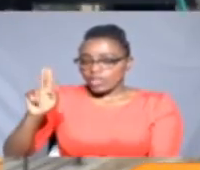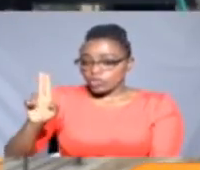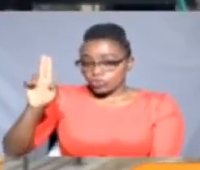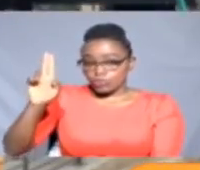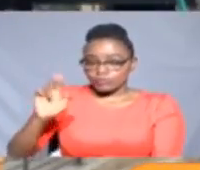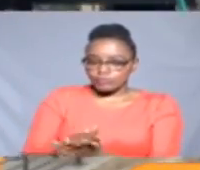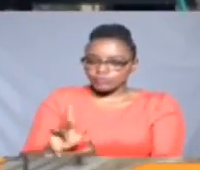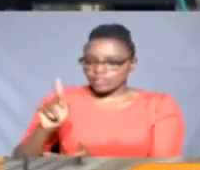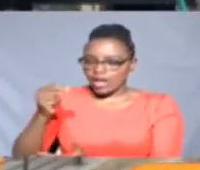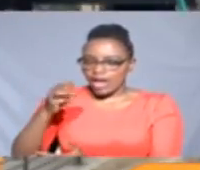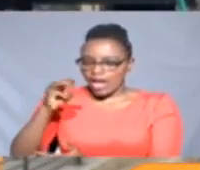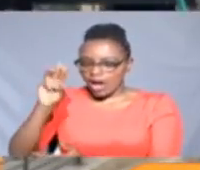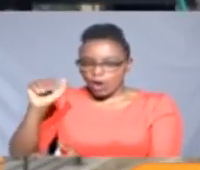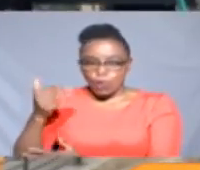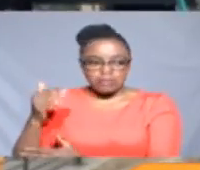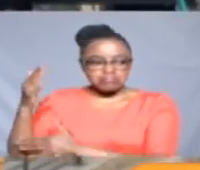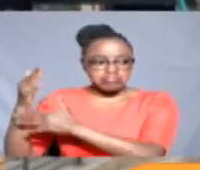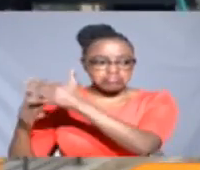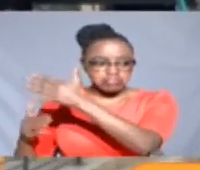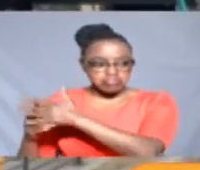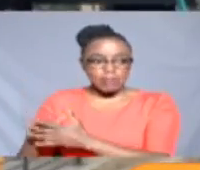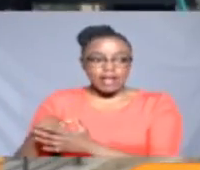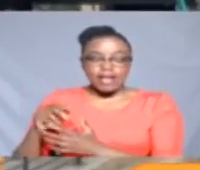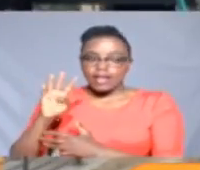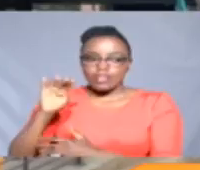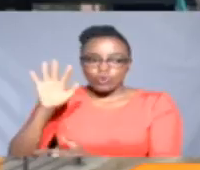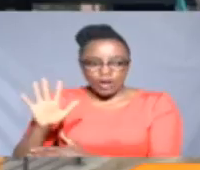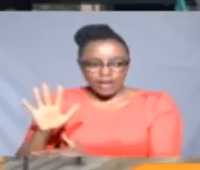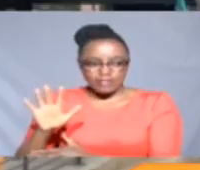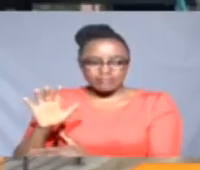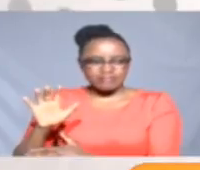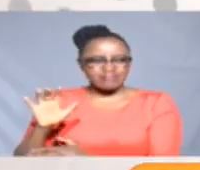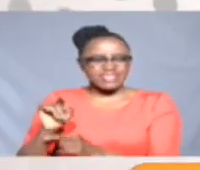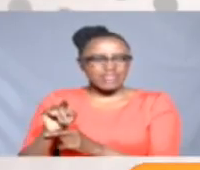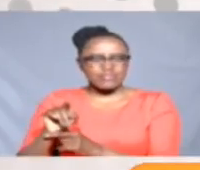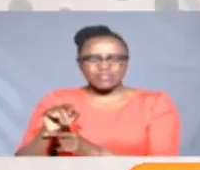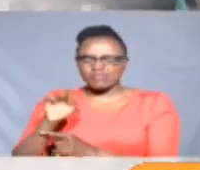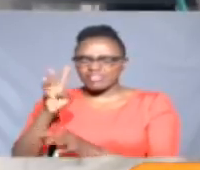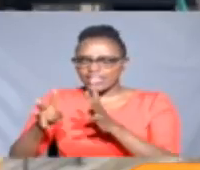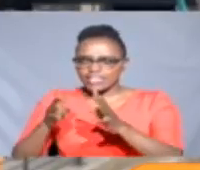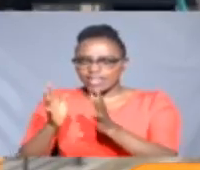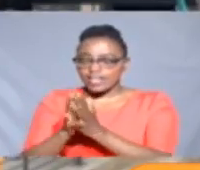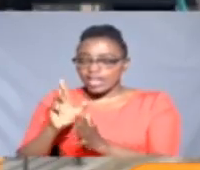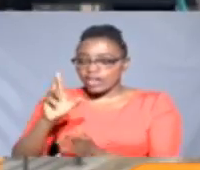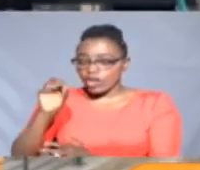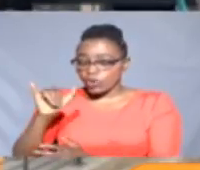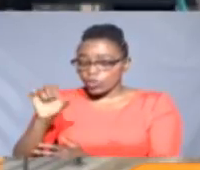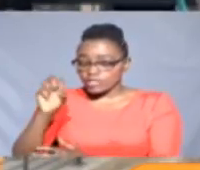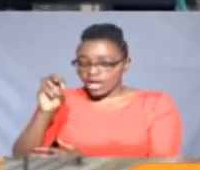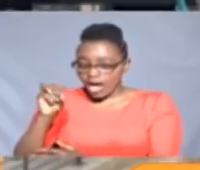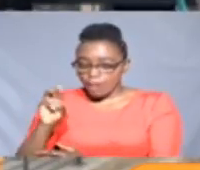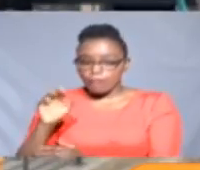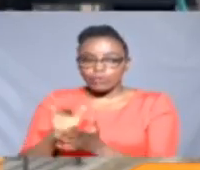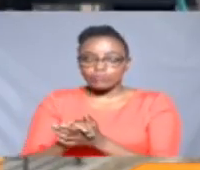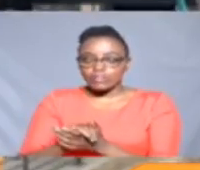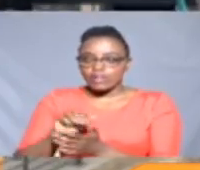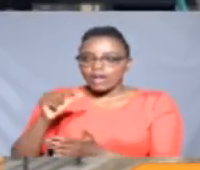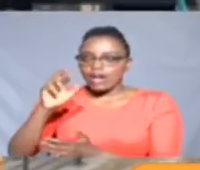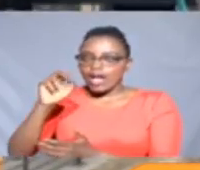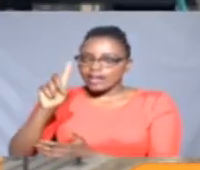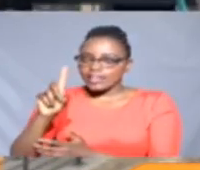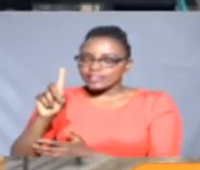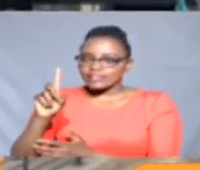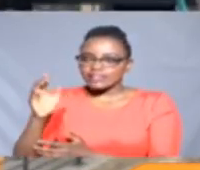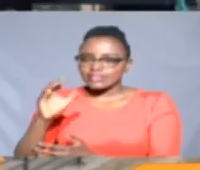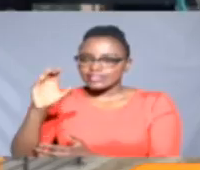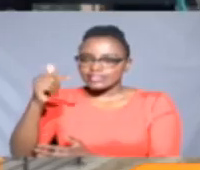University, Kahawa Barracks, Gidurai, Clayworks, Kasarani and Roisambo, Safari Park, Garden City